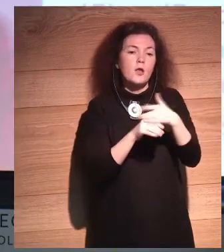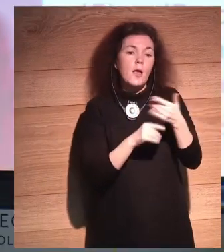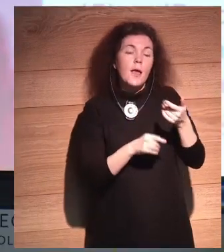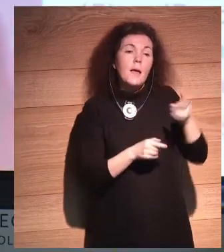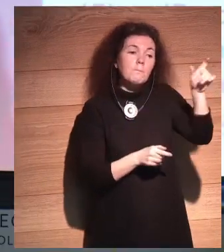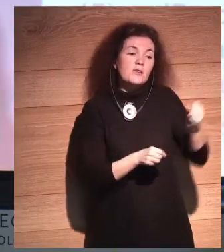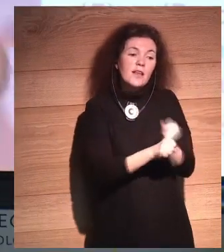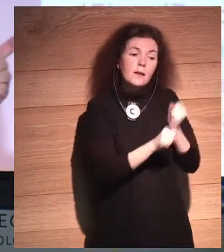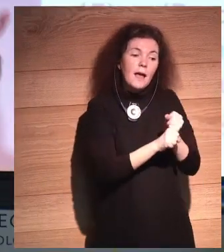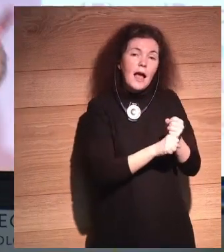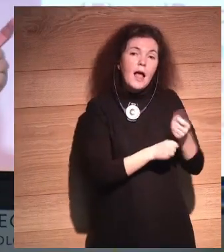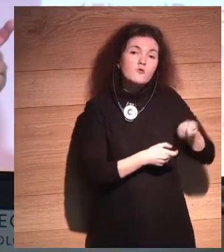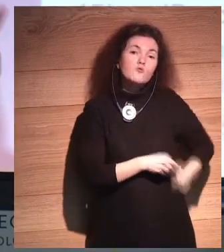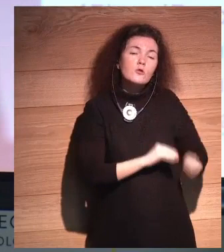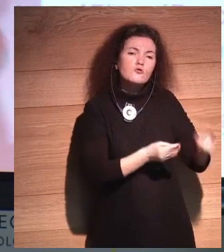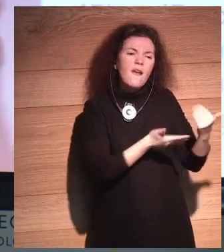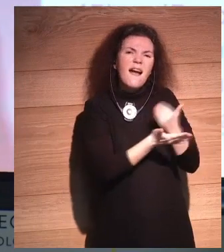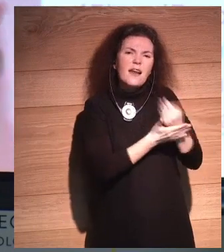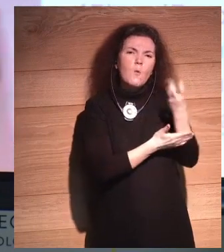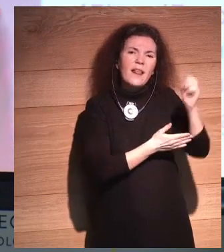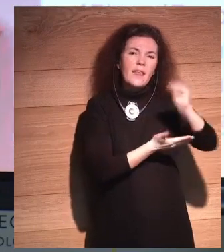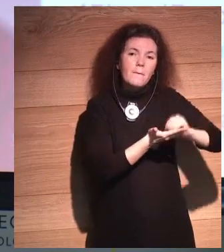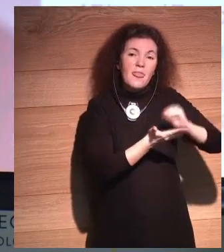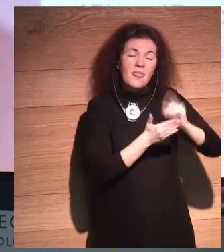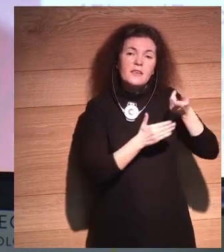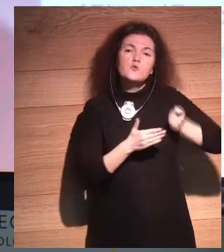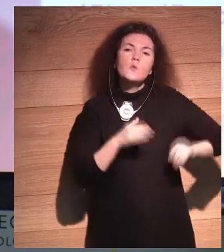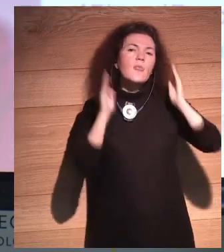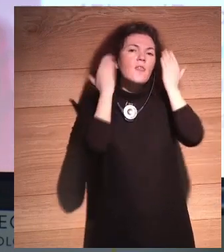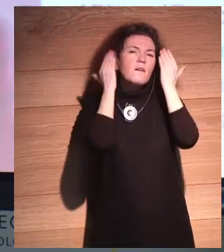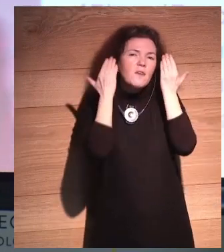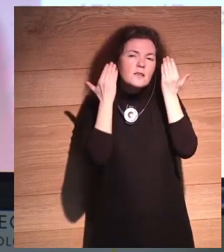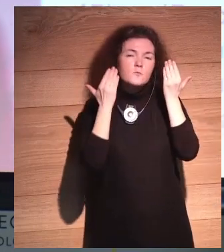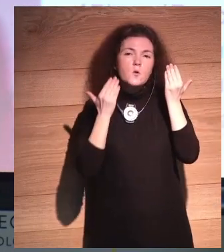The average salary at Facebook is $245,000.